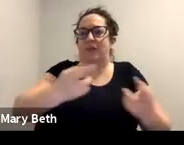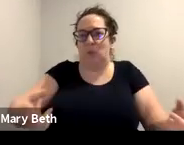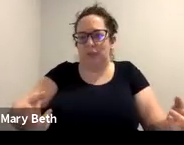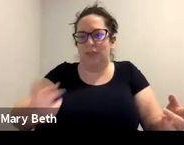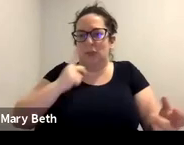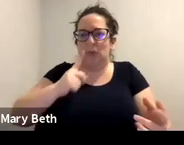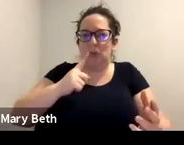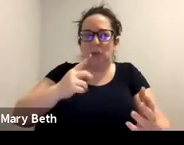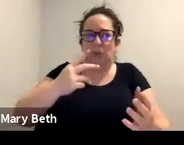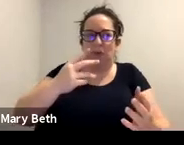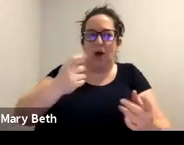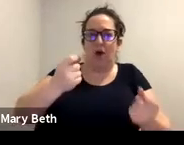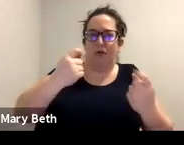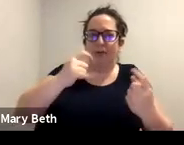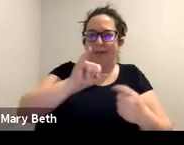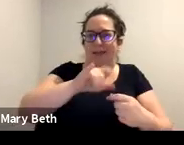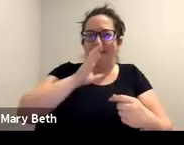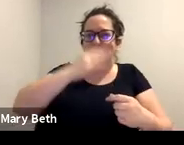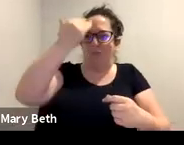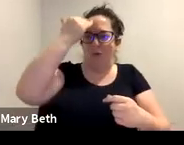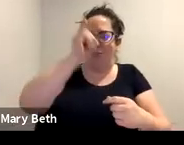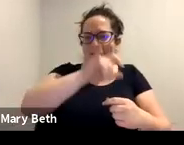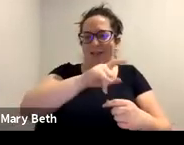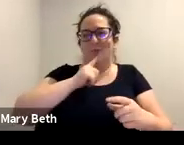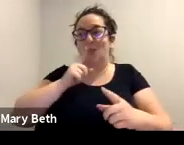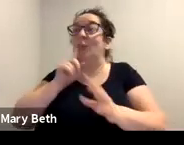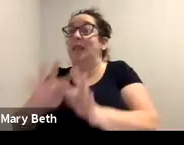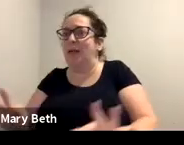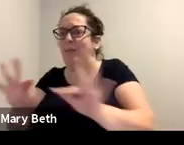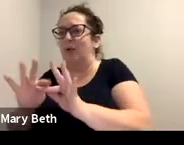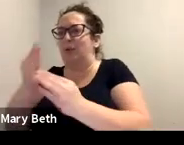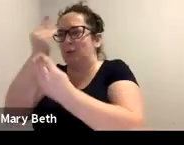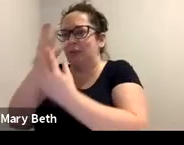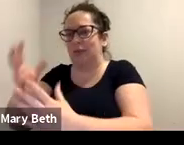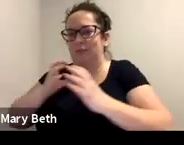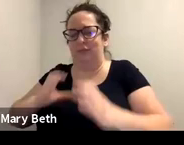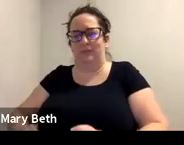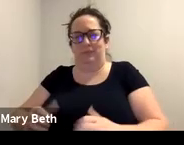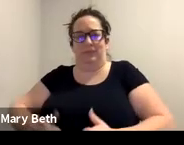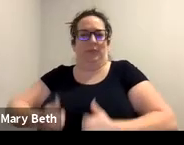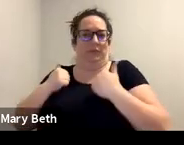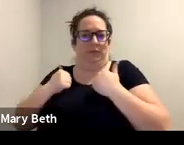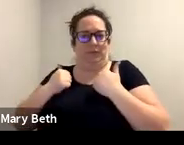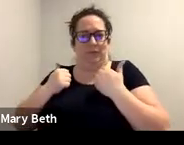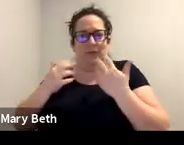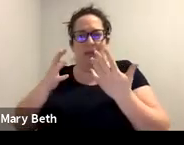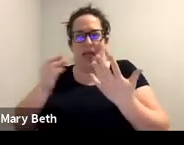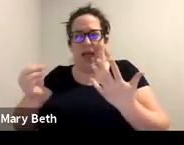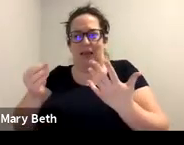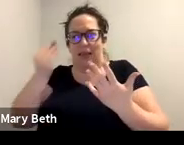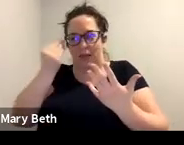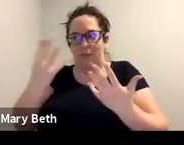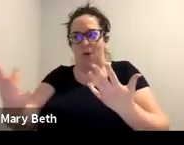sometimes it's not necessarily a form, but it's actually a subpoena the survivor gets, or as a part of the case,